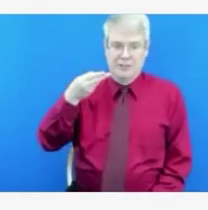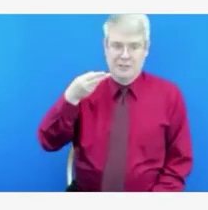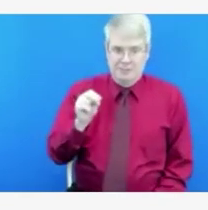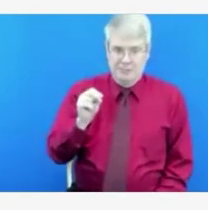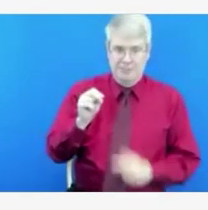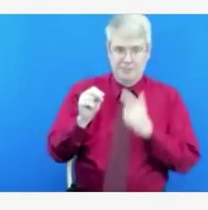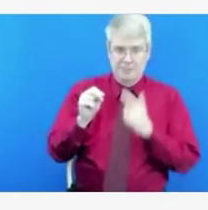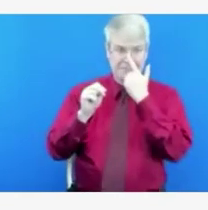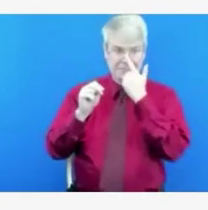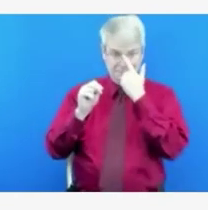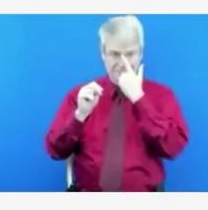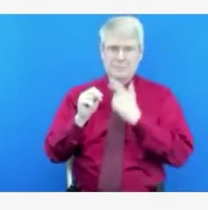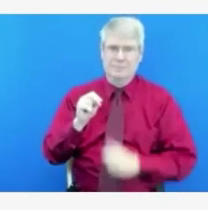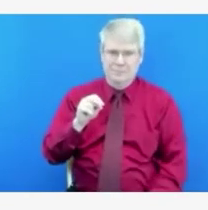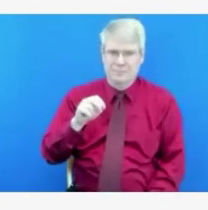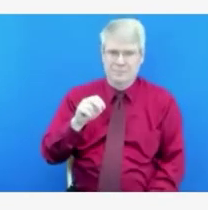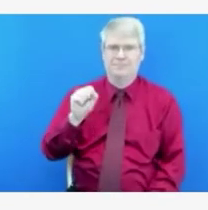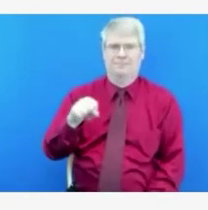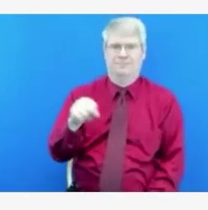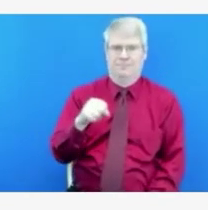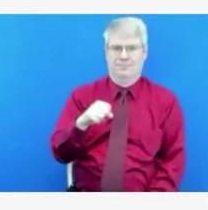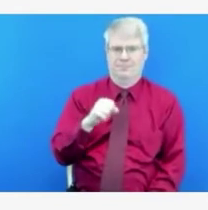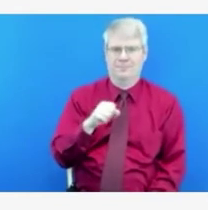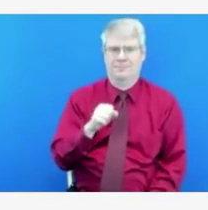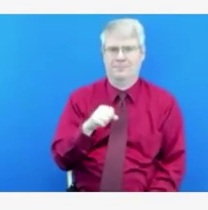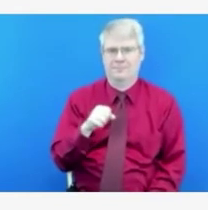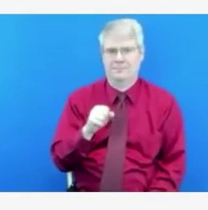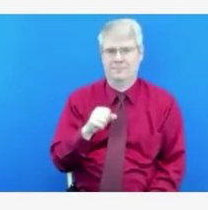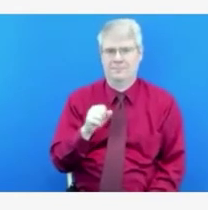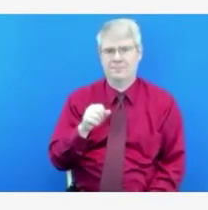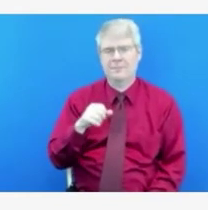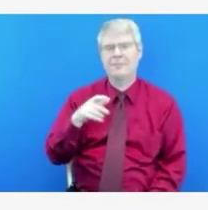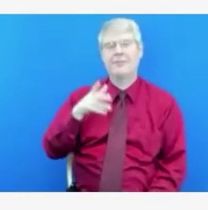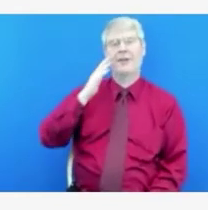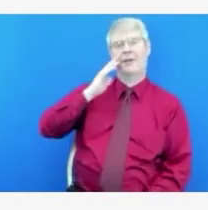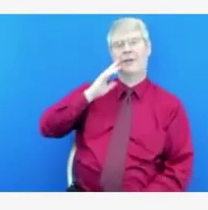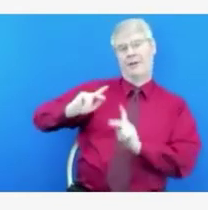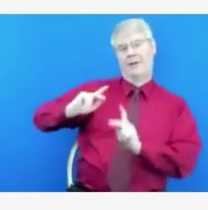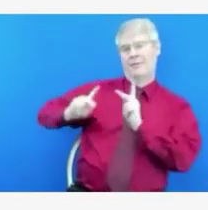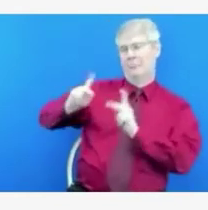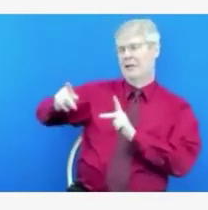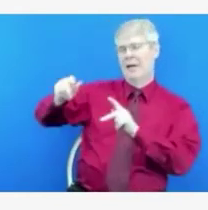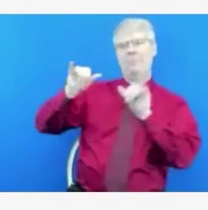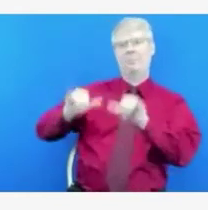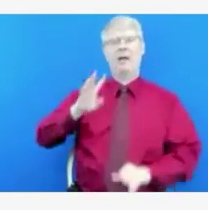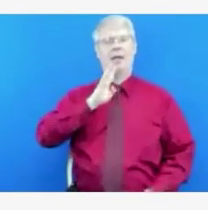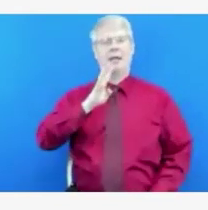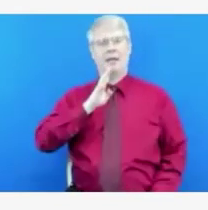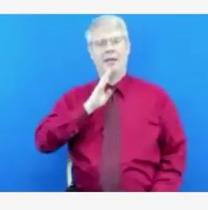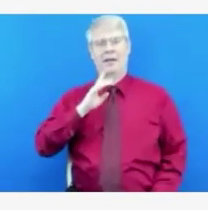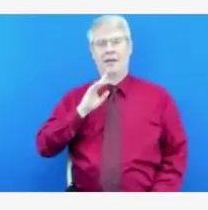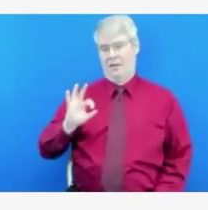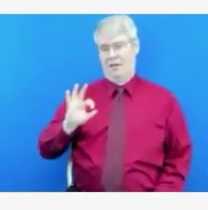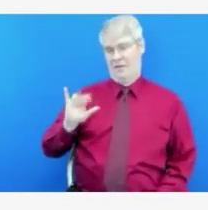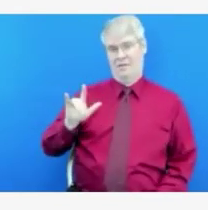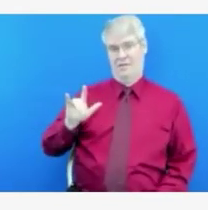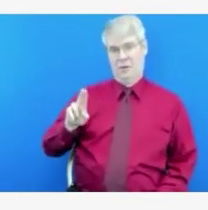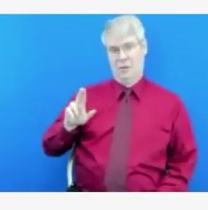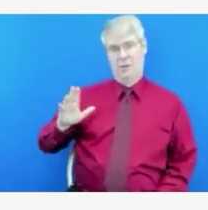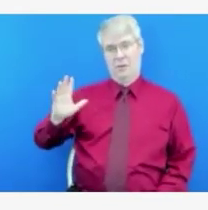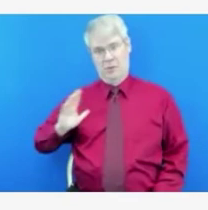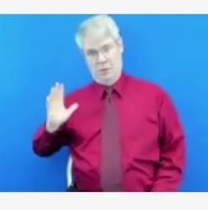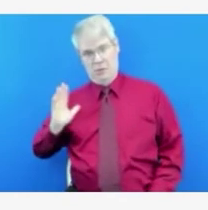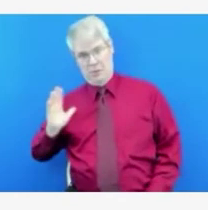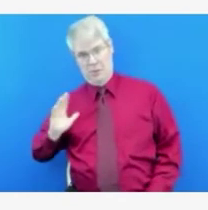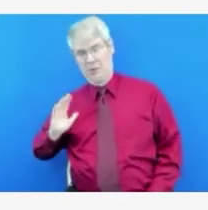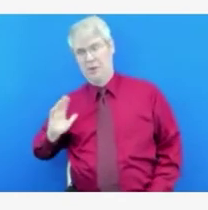influenza. And I think that's the best way to consider as we, you know, as Dr. Nemerson alluded to, I think a lot of